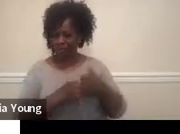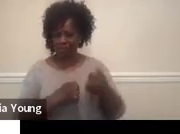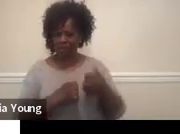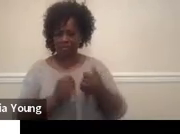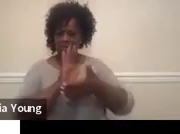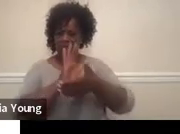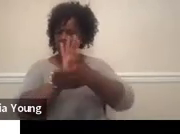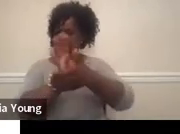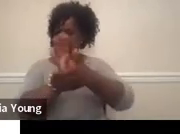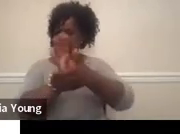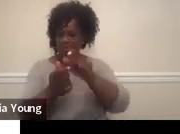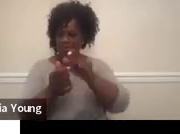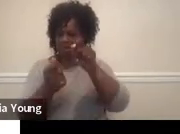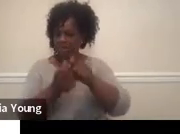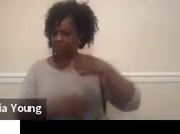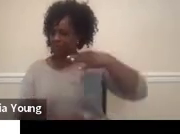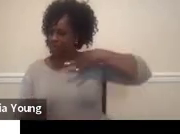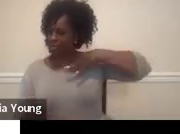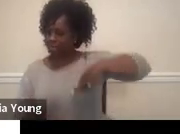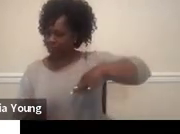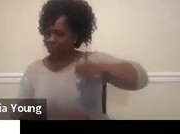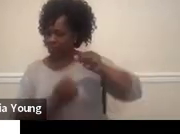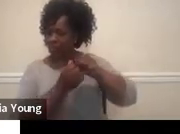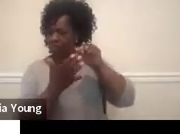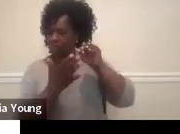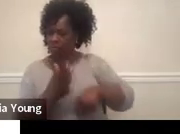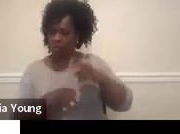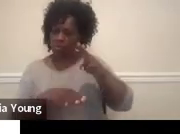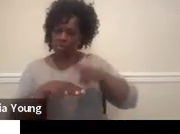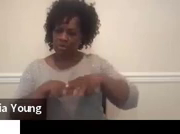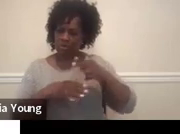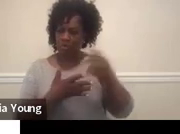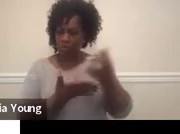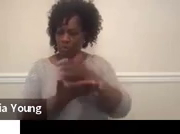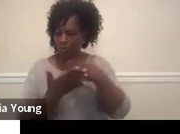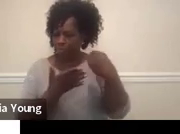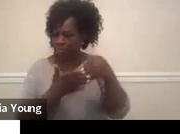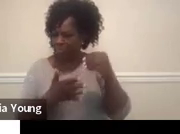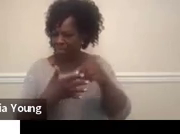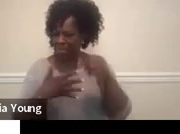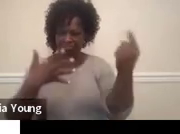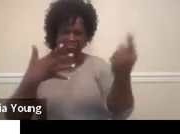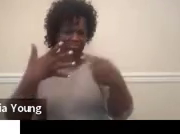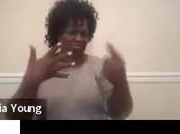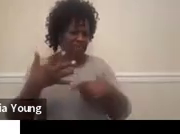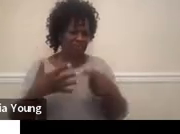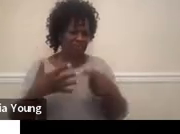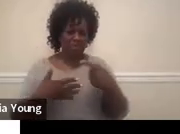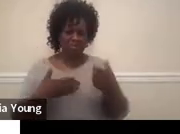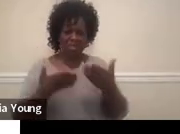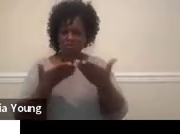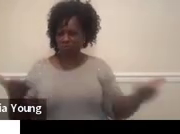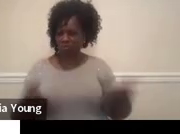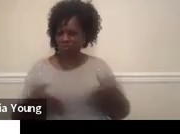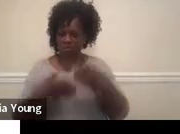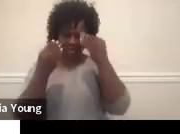like, what are the benefits for this job? What are the normal salaries, et cetera? So there's lots of good information there.